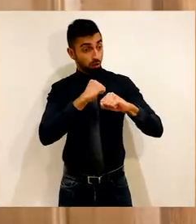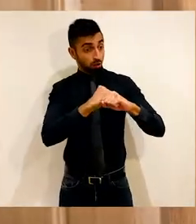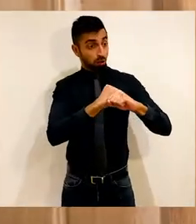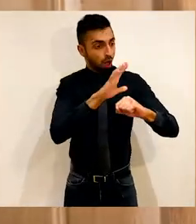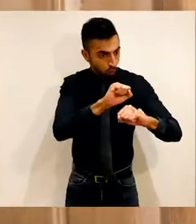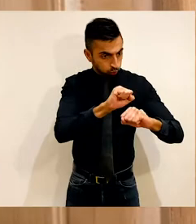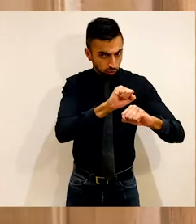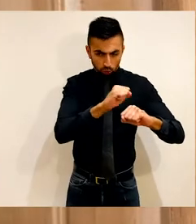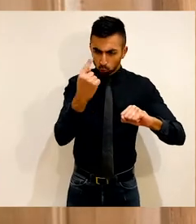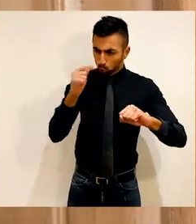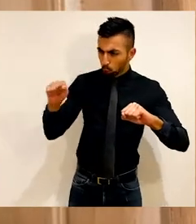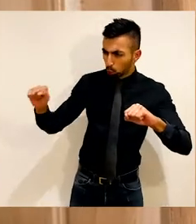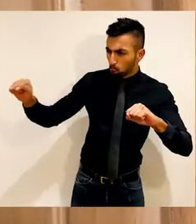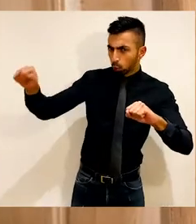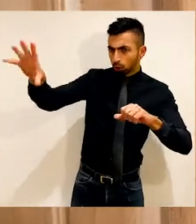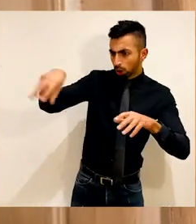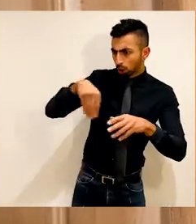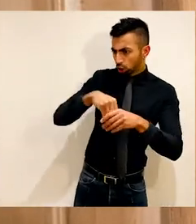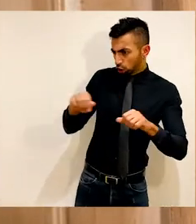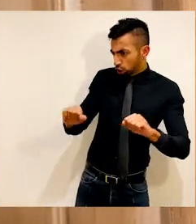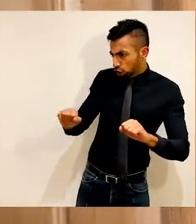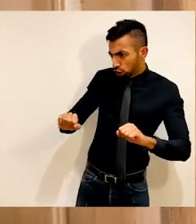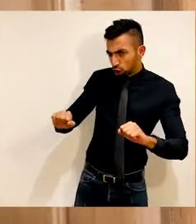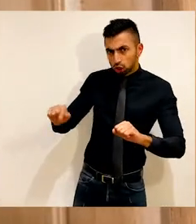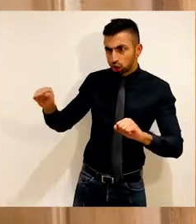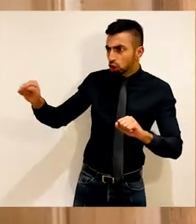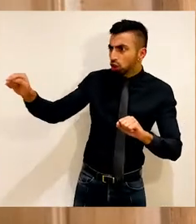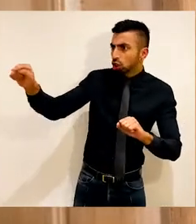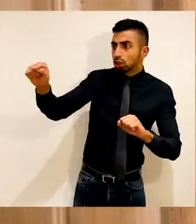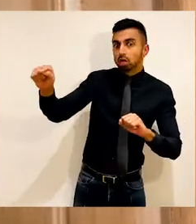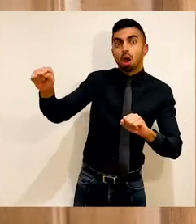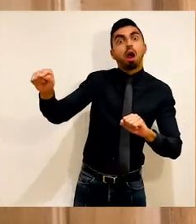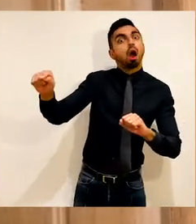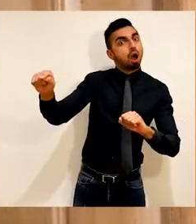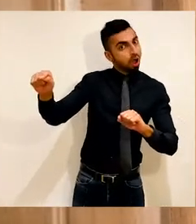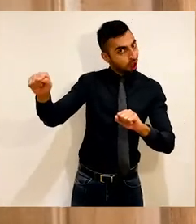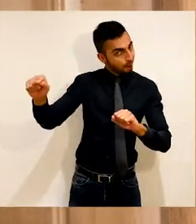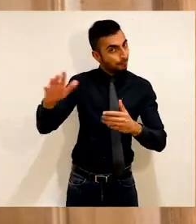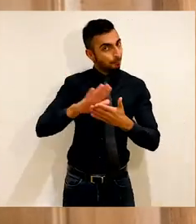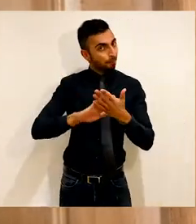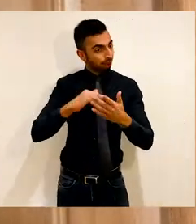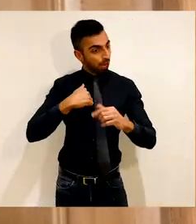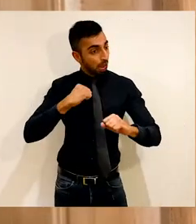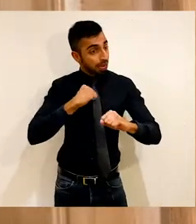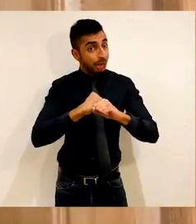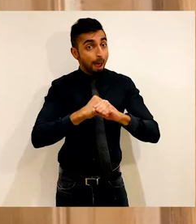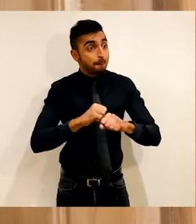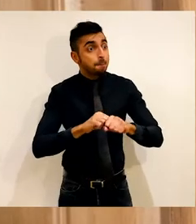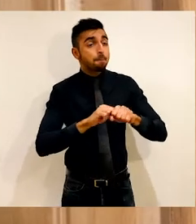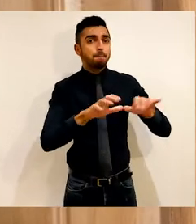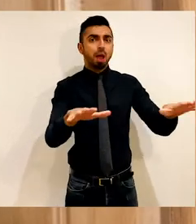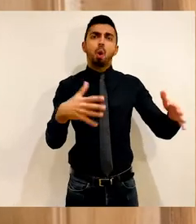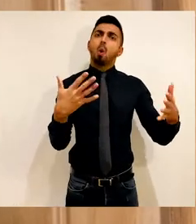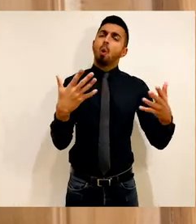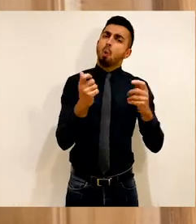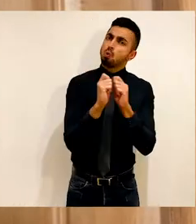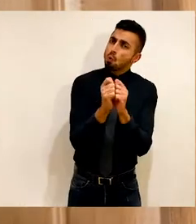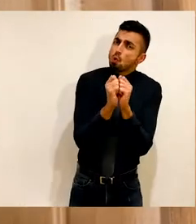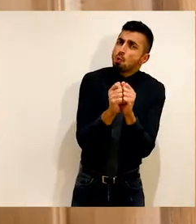finding ways to bring those voices and perspectives to the table creates meaningful campaigns,